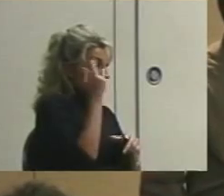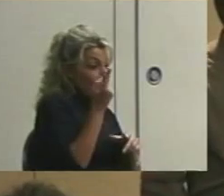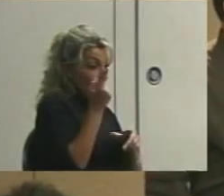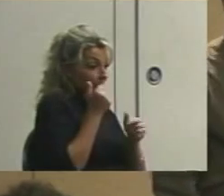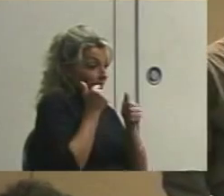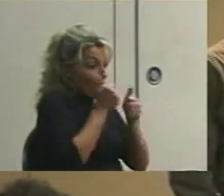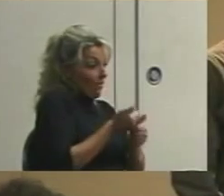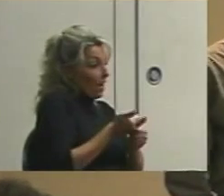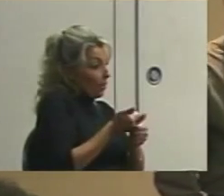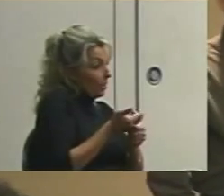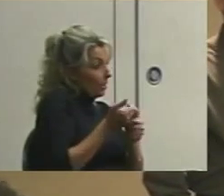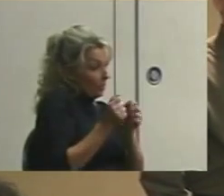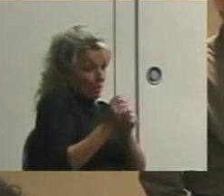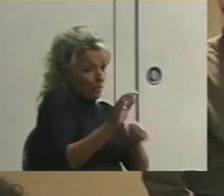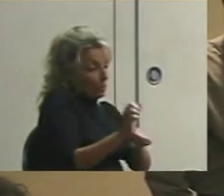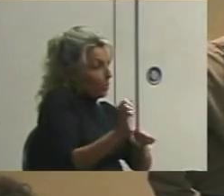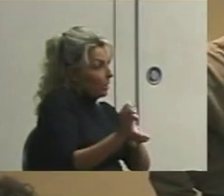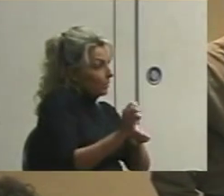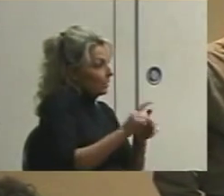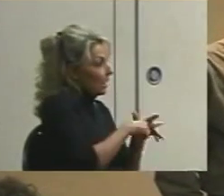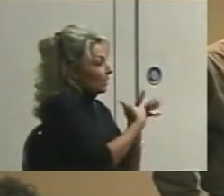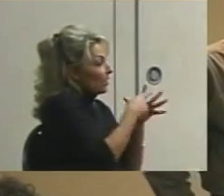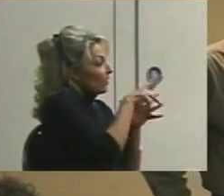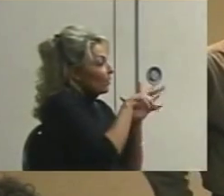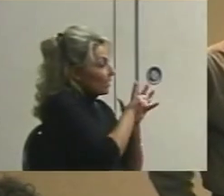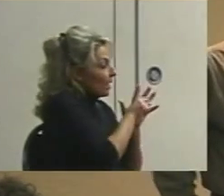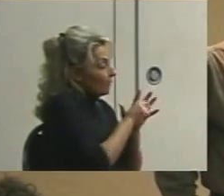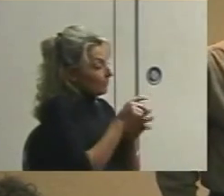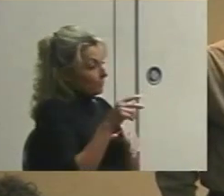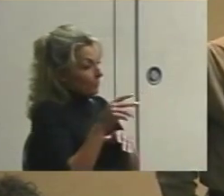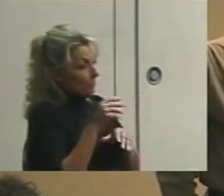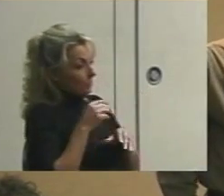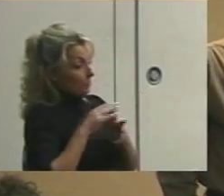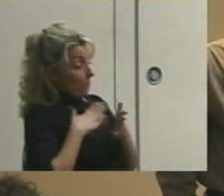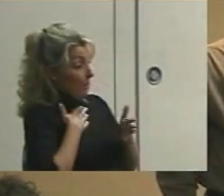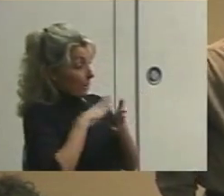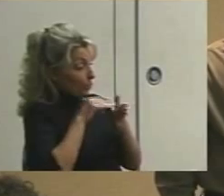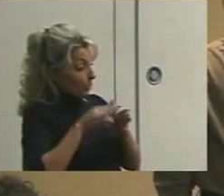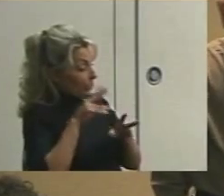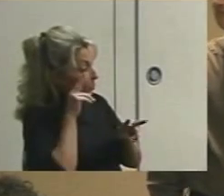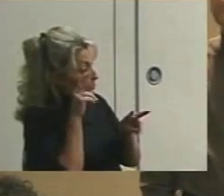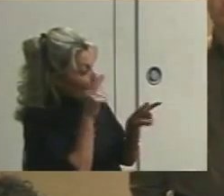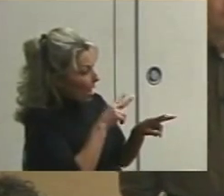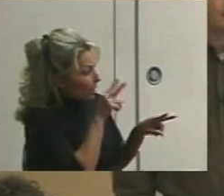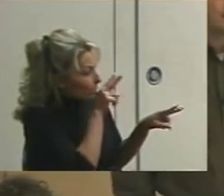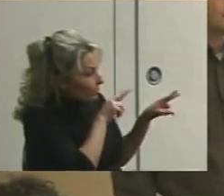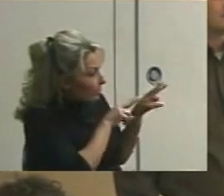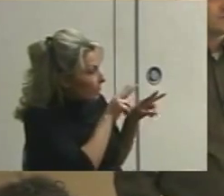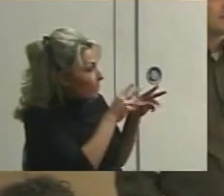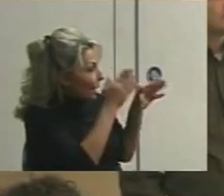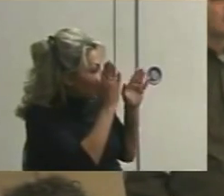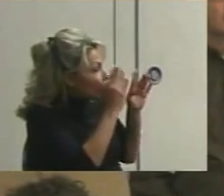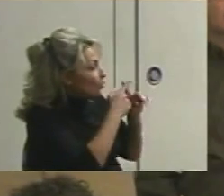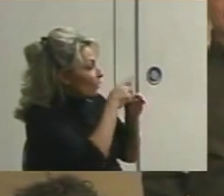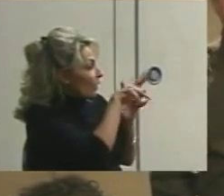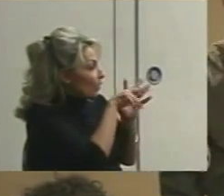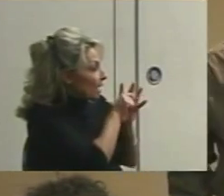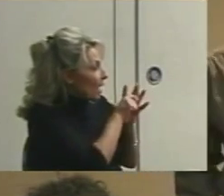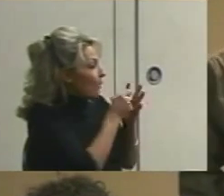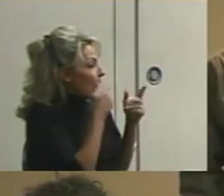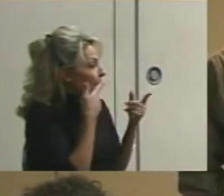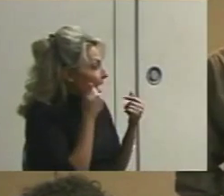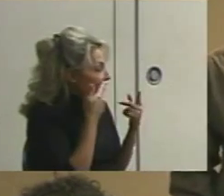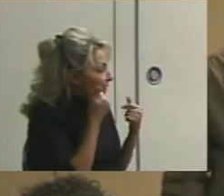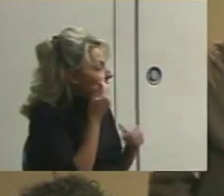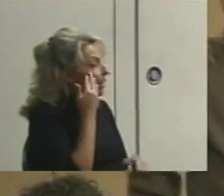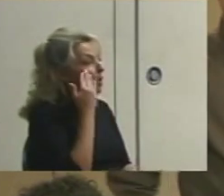And so I start the video and they all watch the video and they're, you know, looking at it and paying attention and kind of laughing.